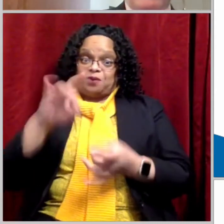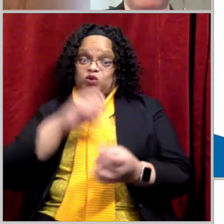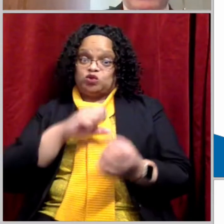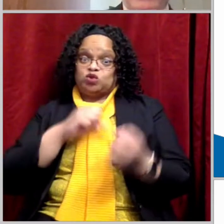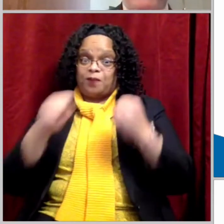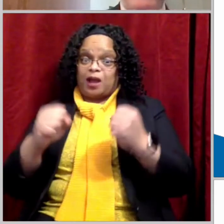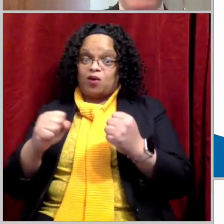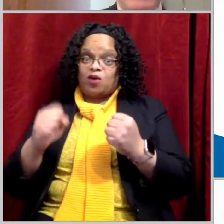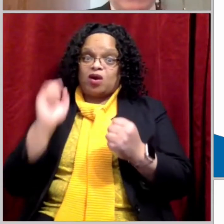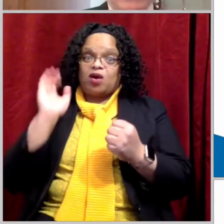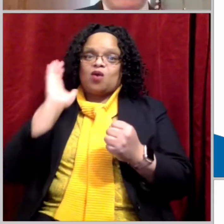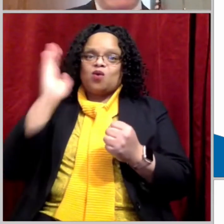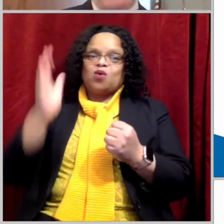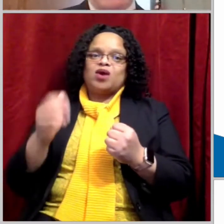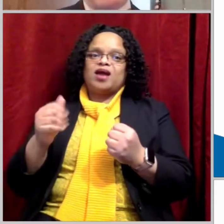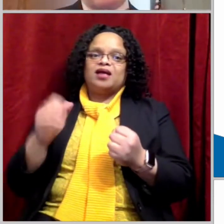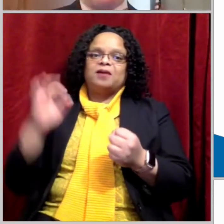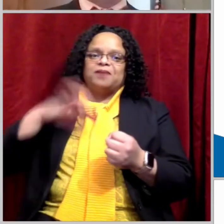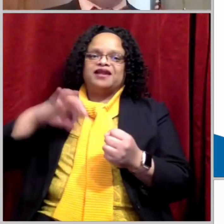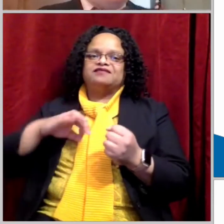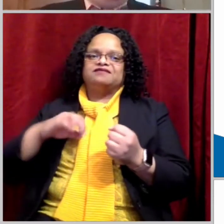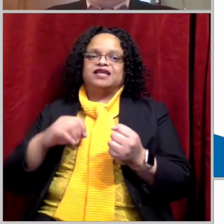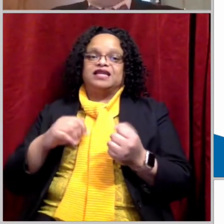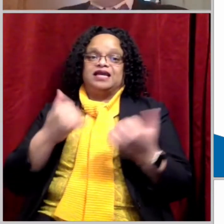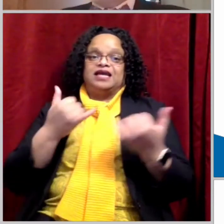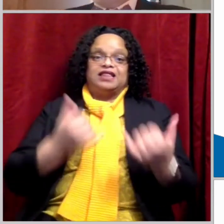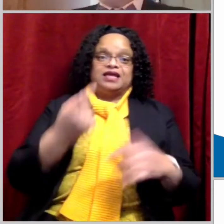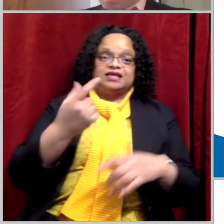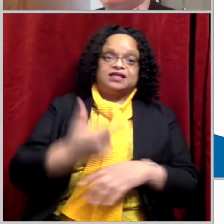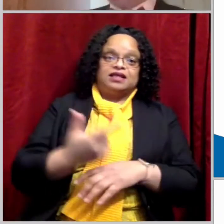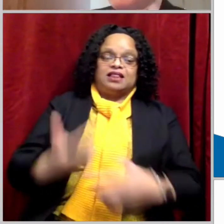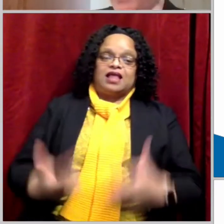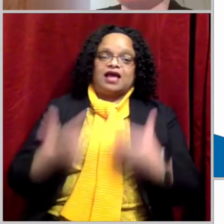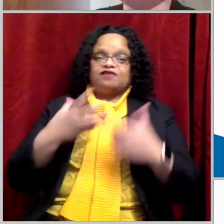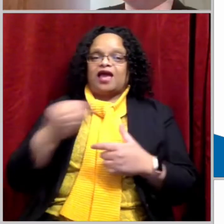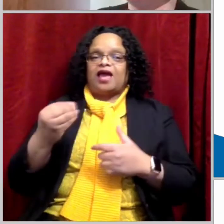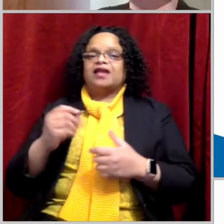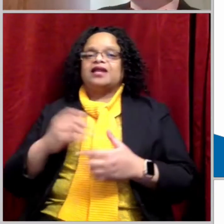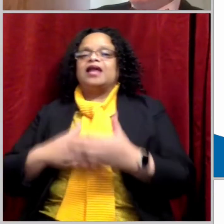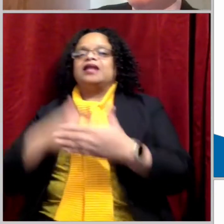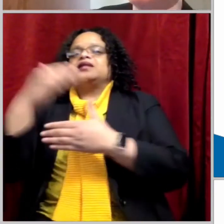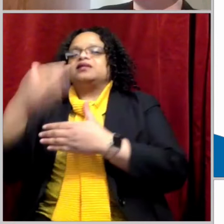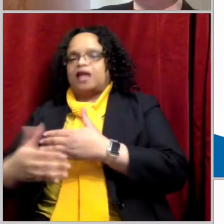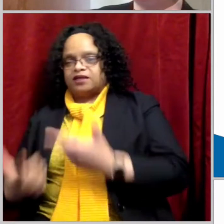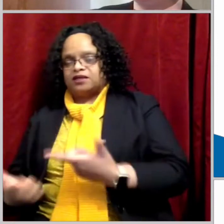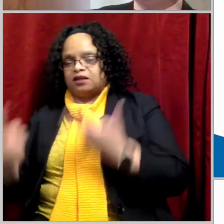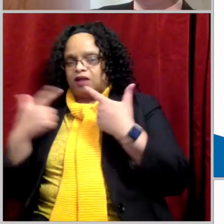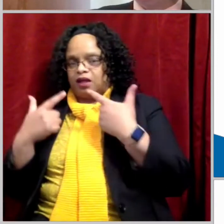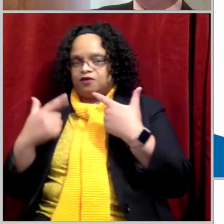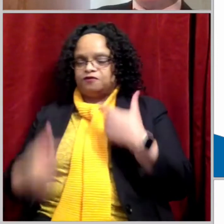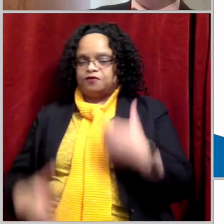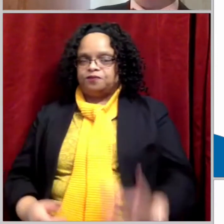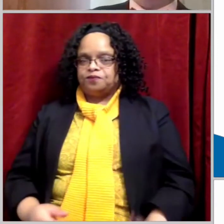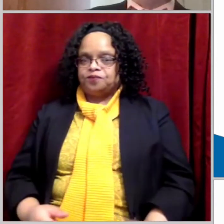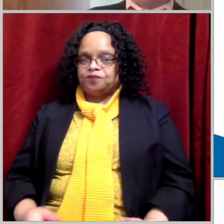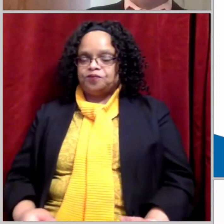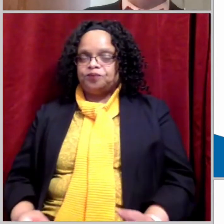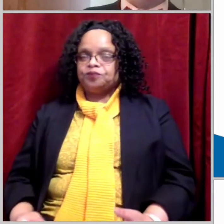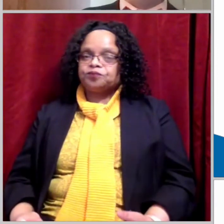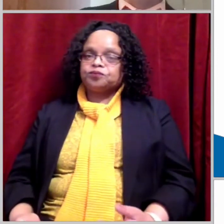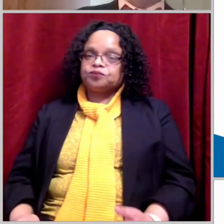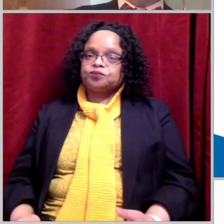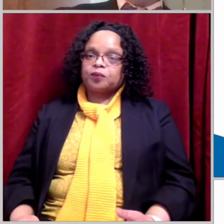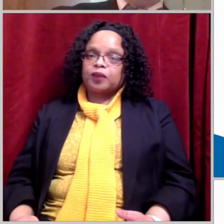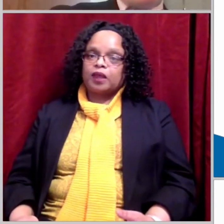To make it through this life and in the next one. This, this is God's will. As Jesus